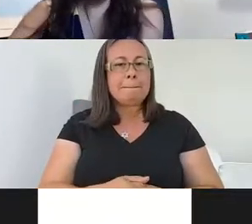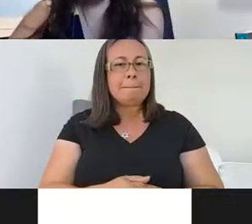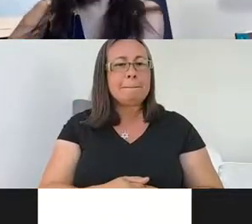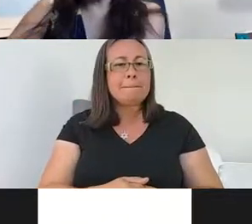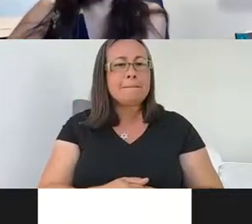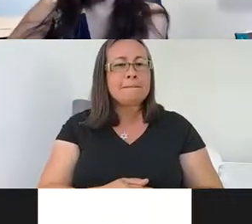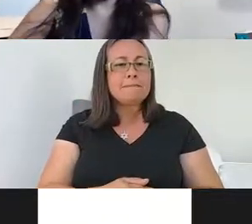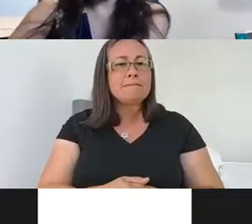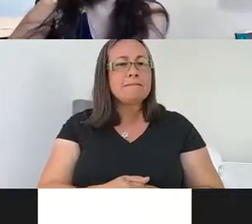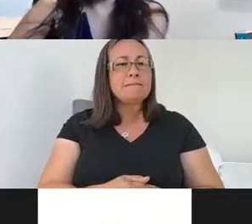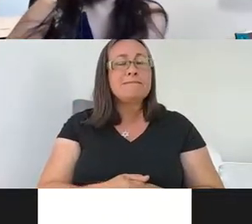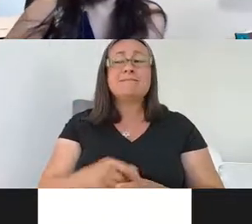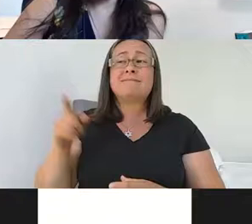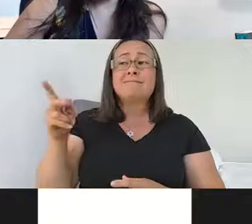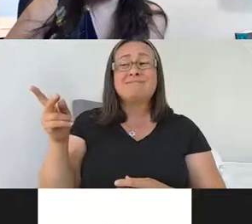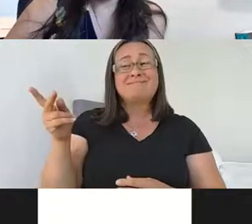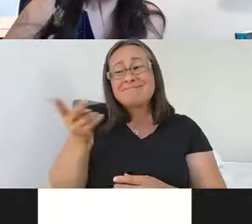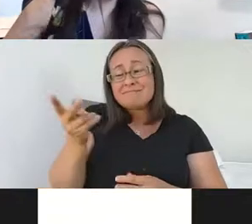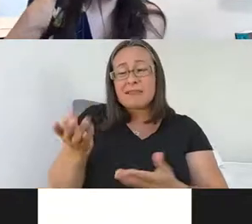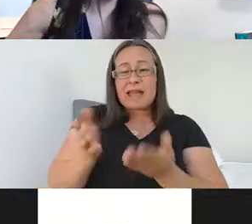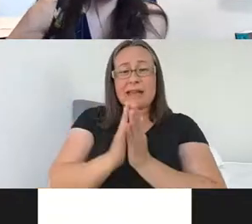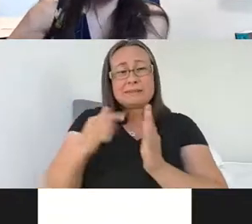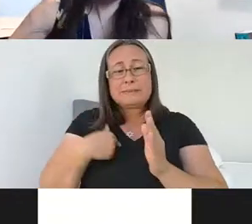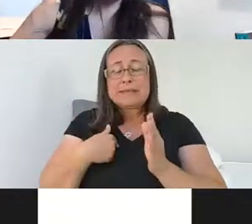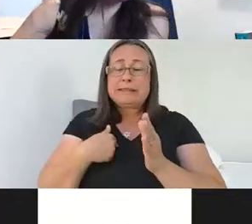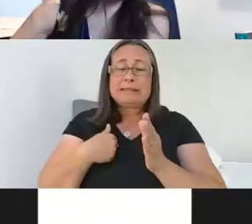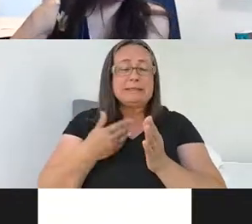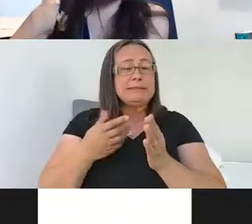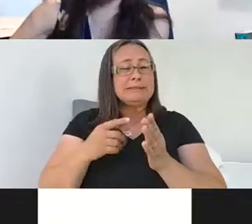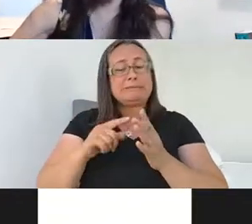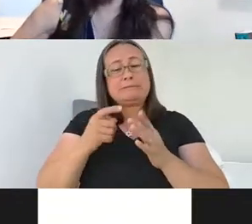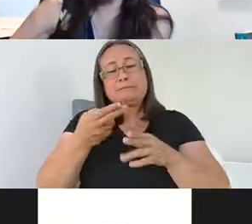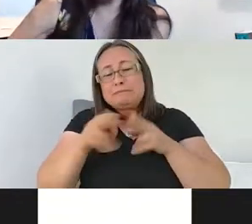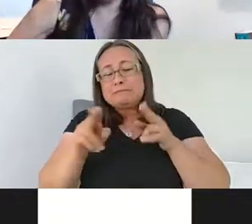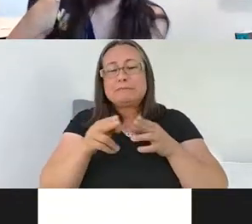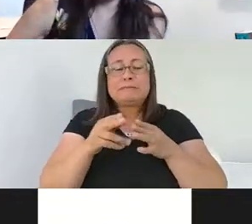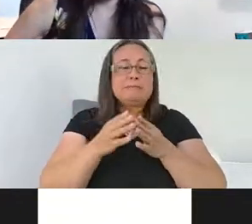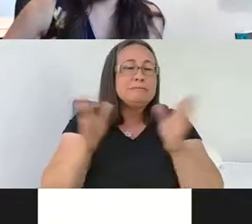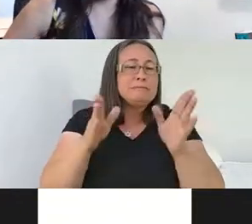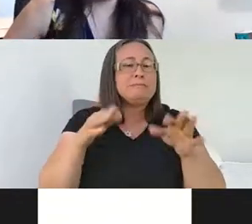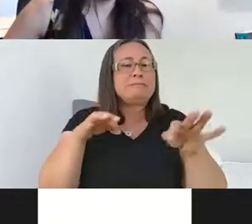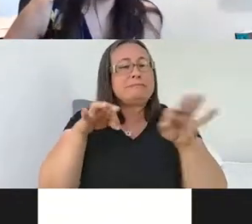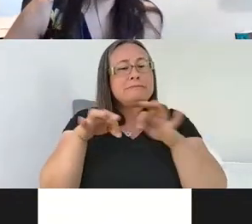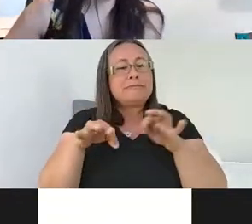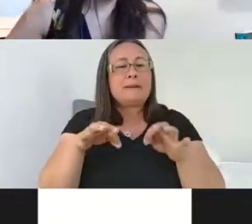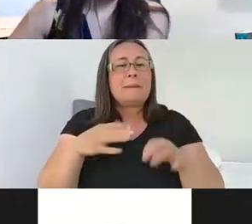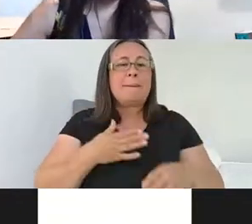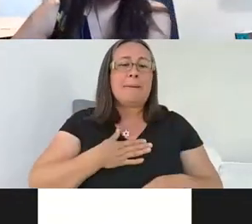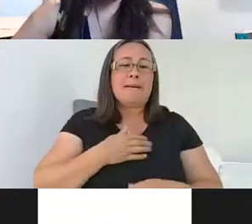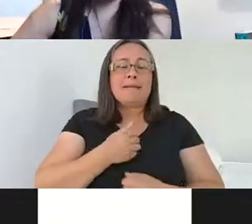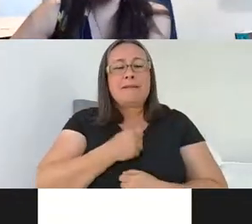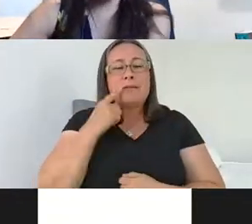they asked me to do a little bit of an intro, career intro. And so I've sort of framed around my love for electrophysiology and sort of the